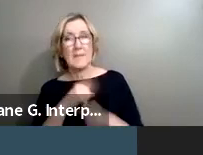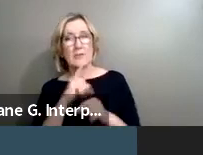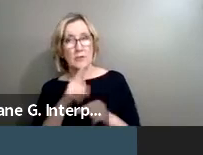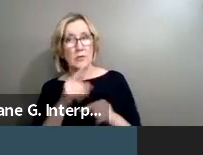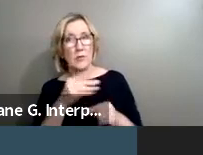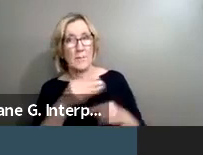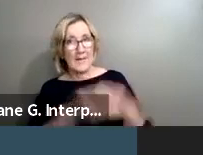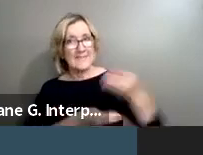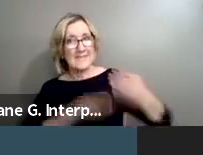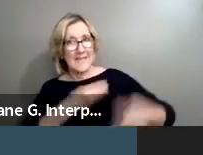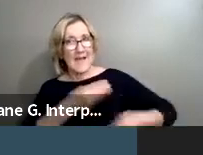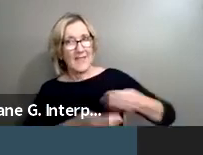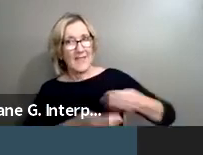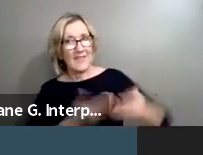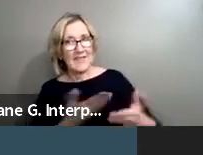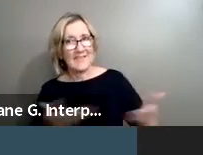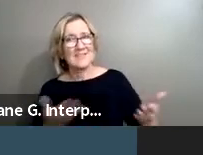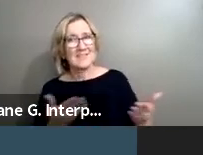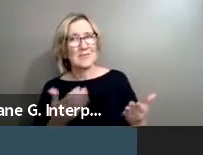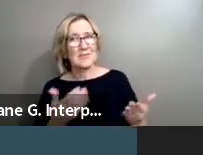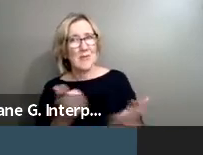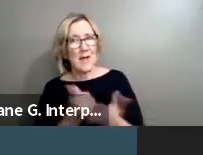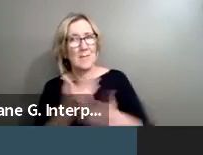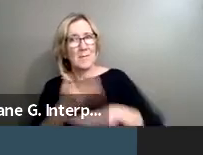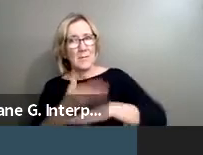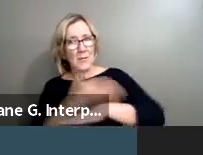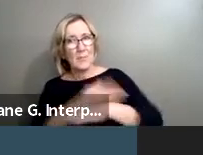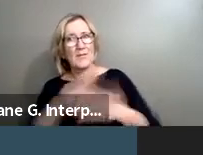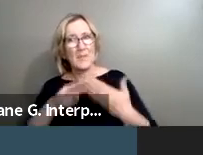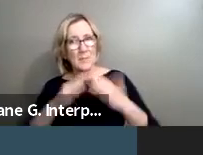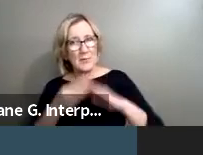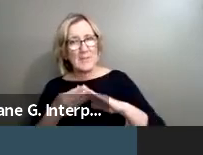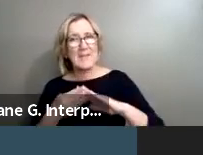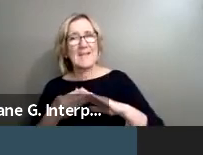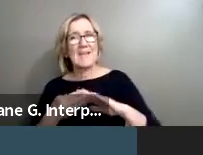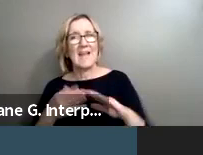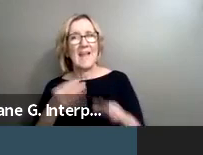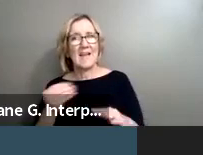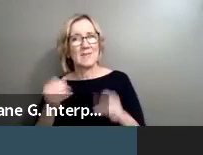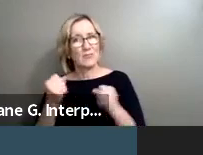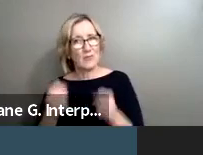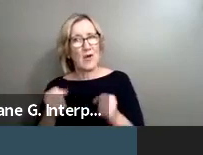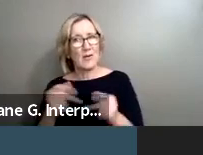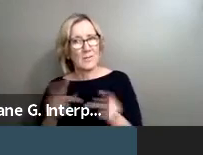allows us to make the community better and generally just a stronger place. Absolutely.